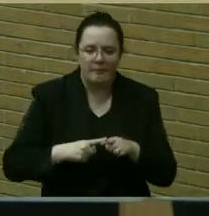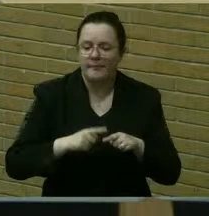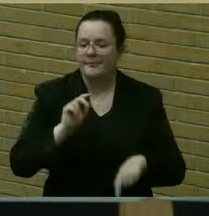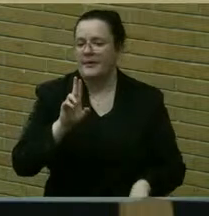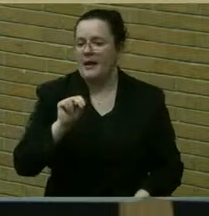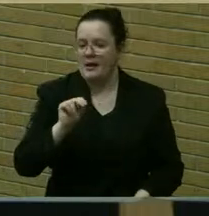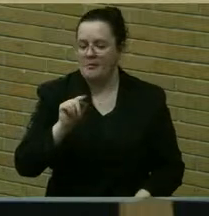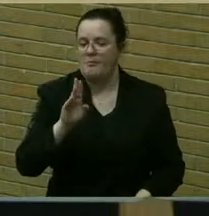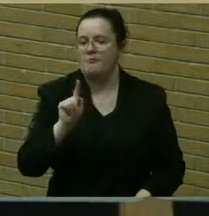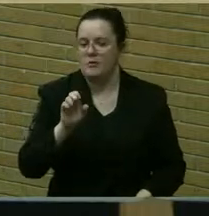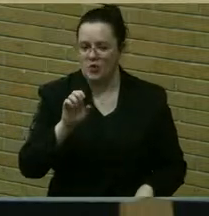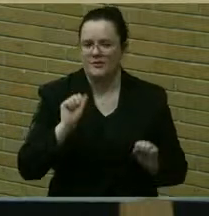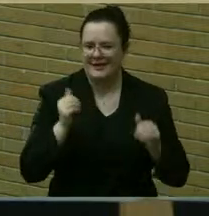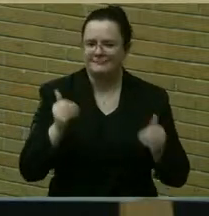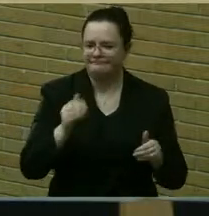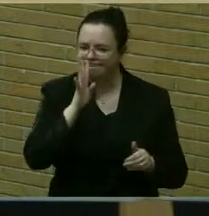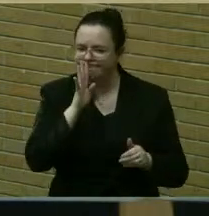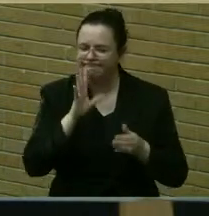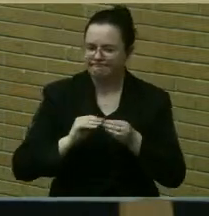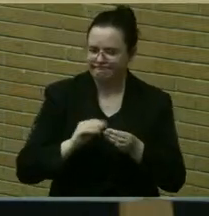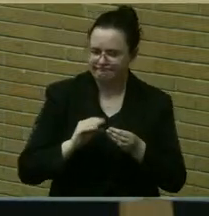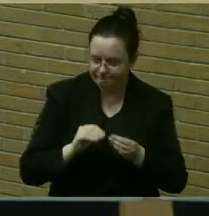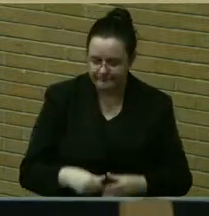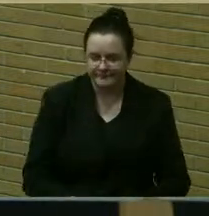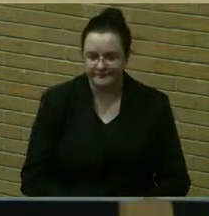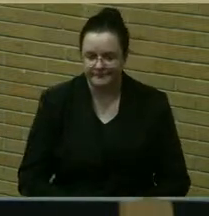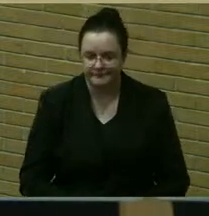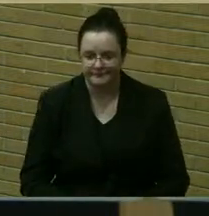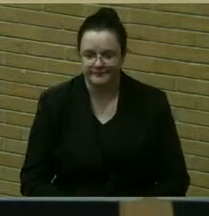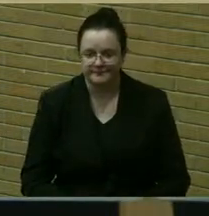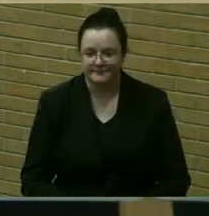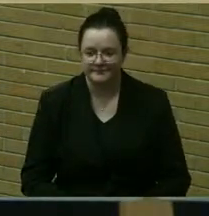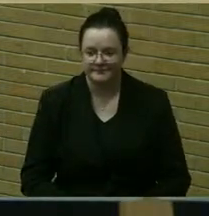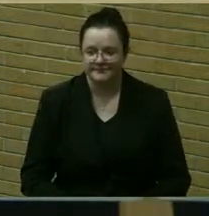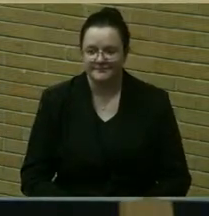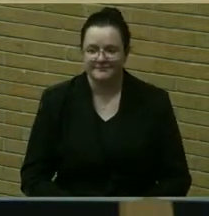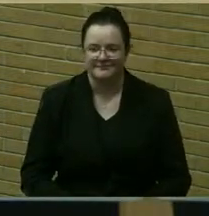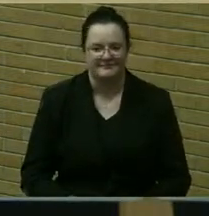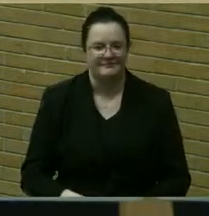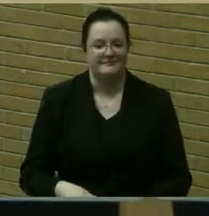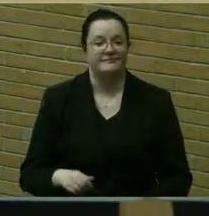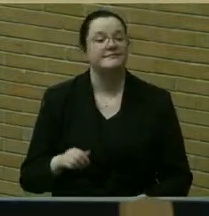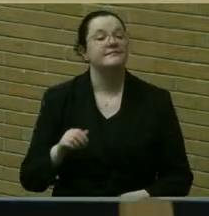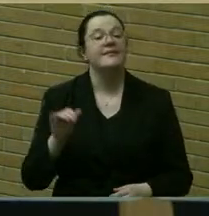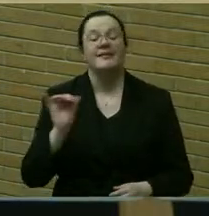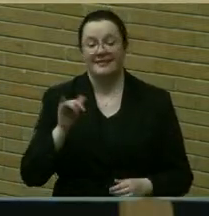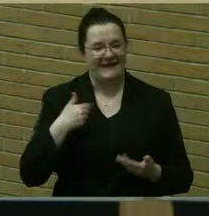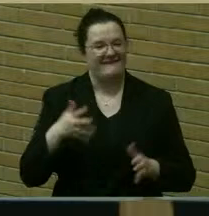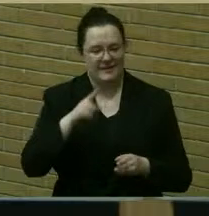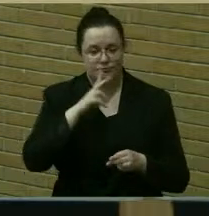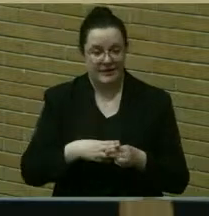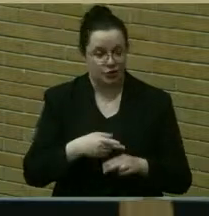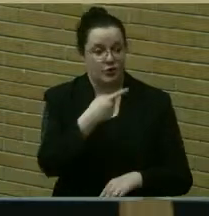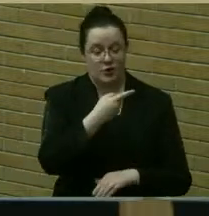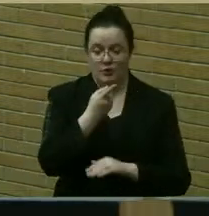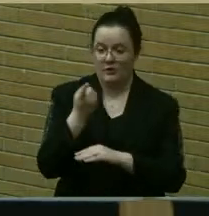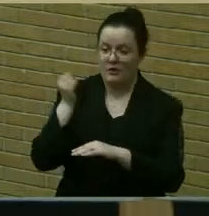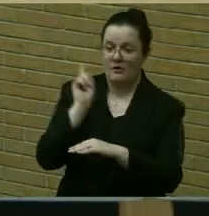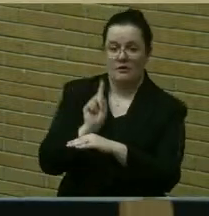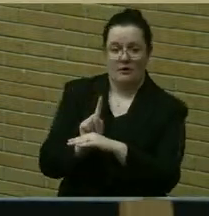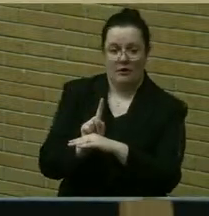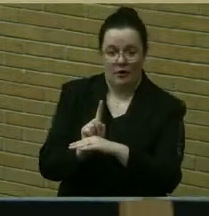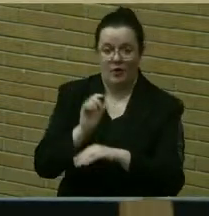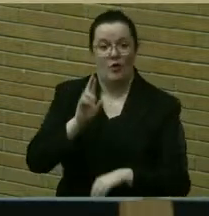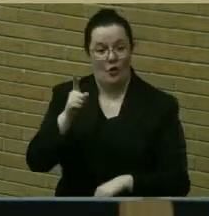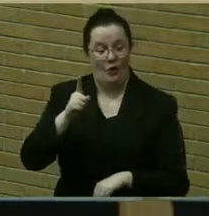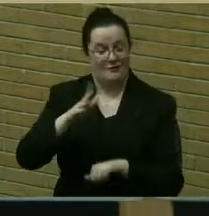to participate. As I mentioned, when you come up to the podium or when you speak remotely, I will